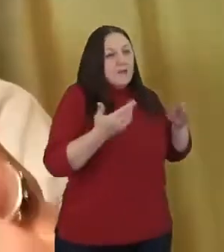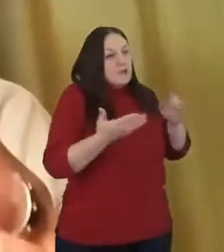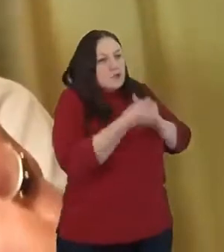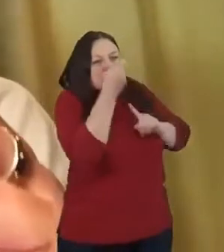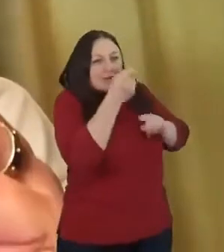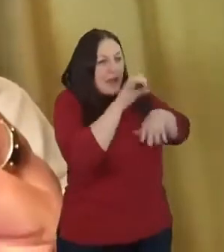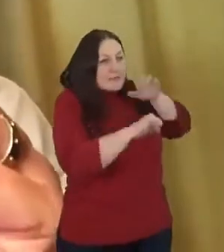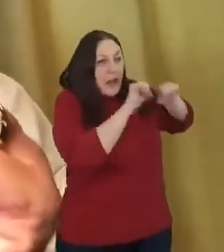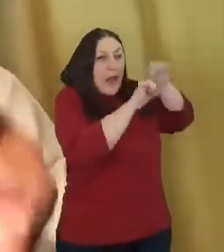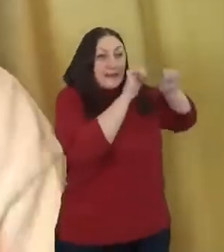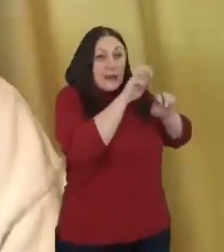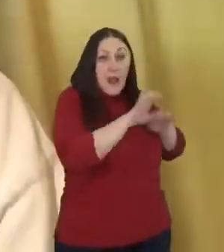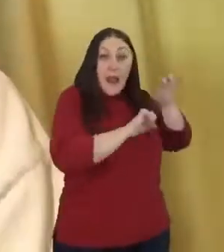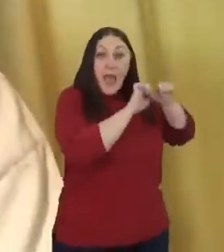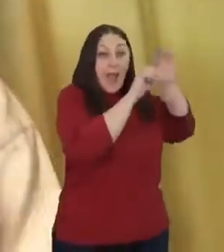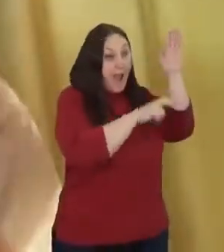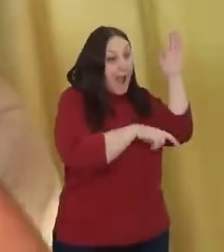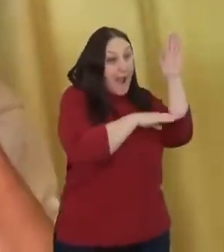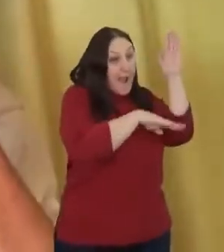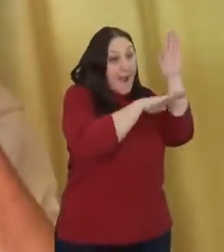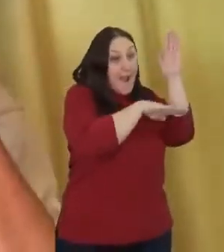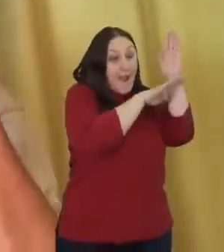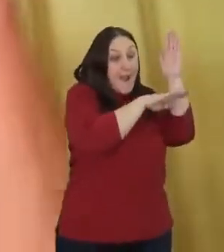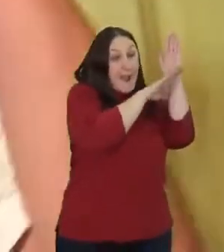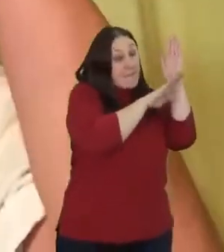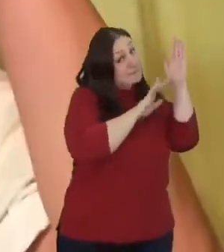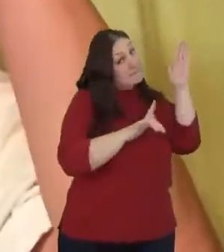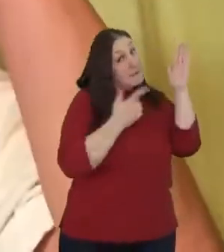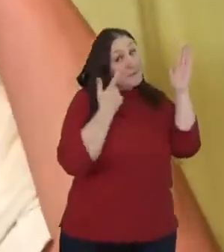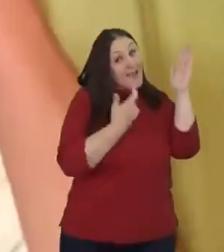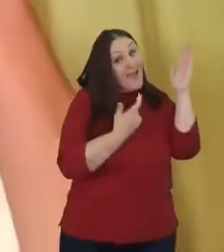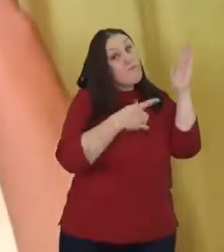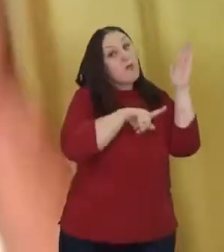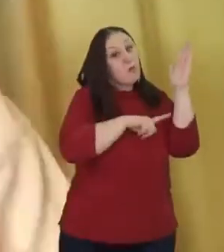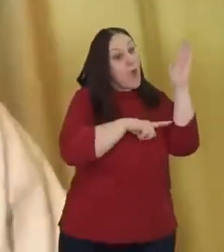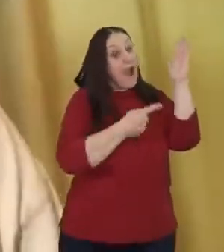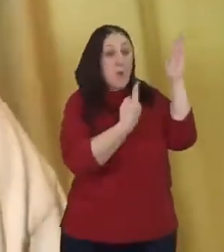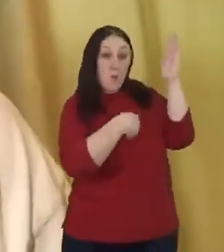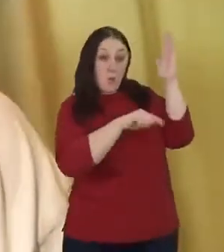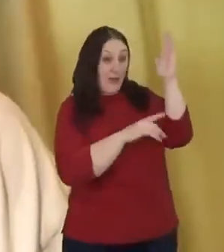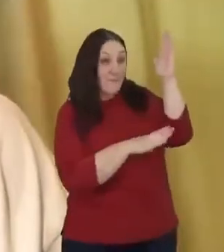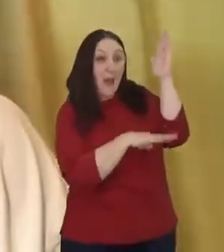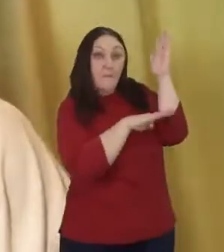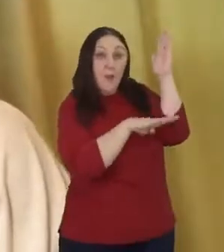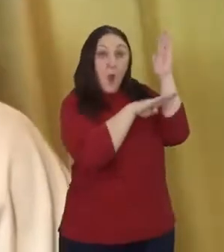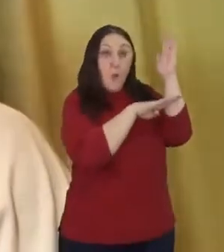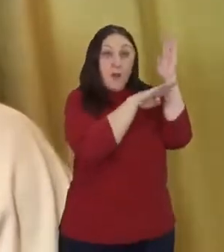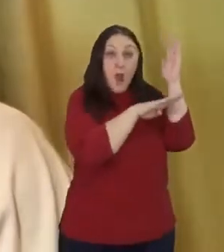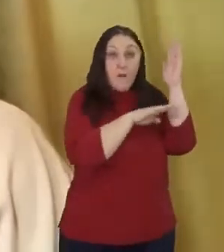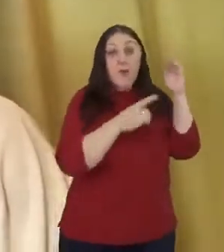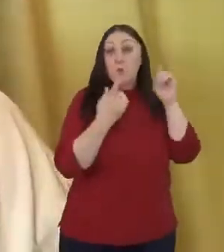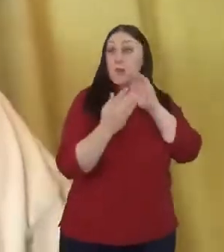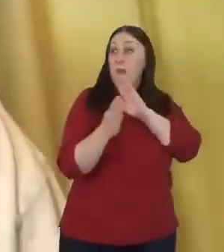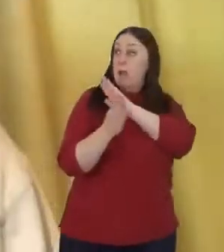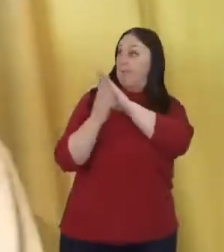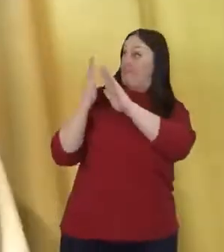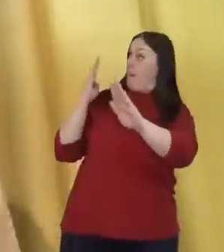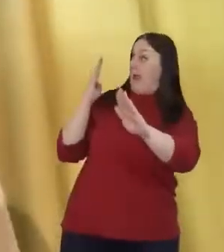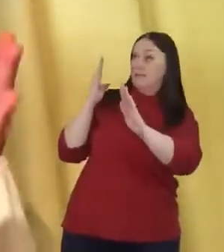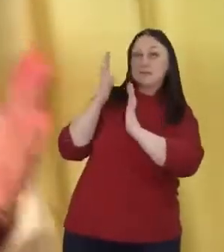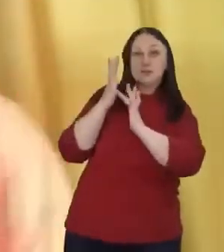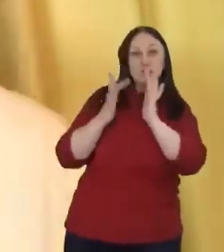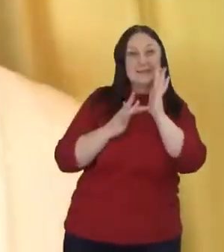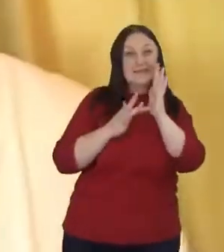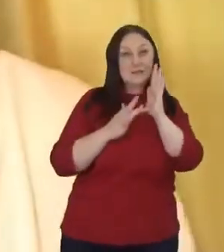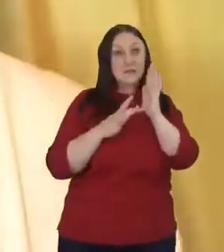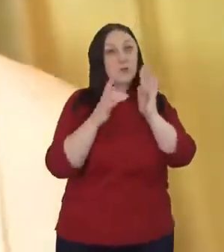we better be careful or else on our way up, we might pass Jesus on his way down. And as you